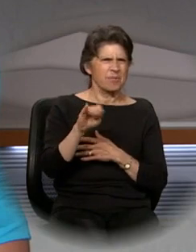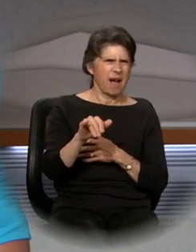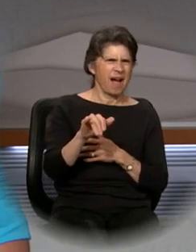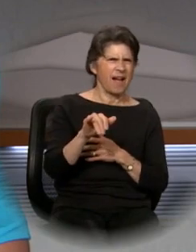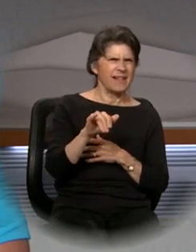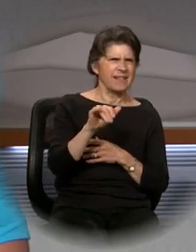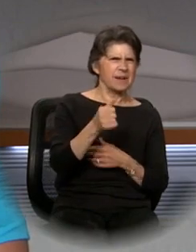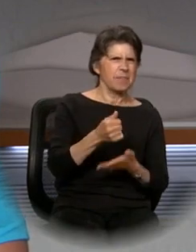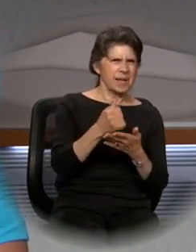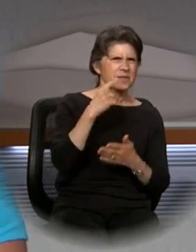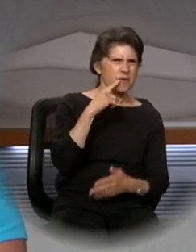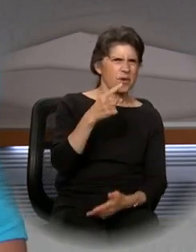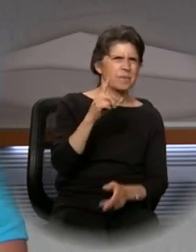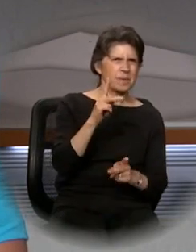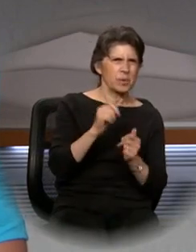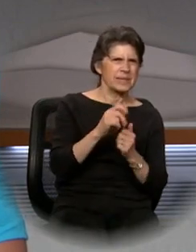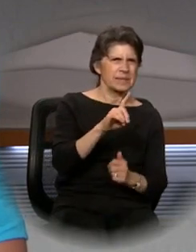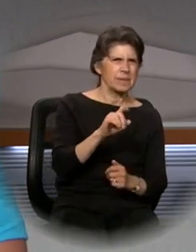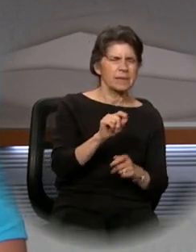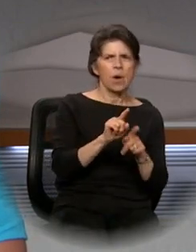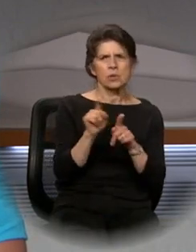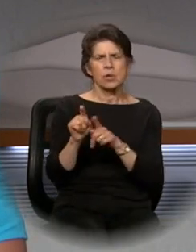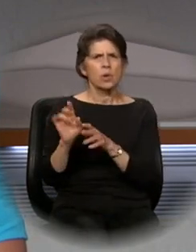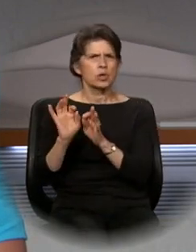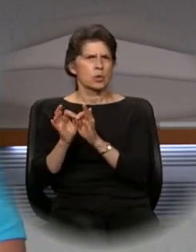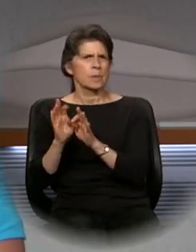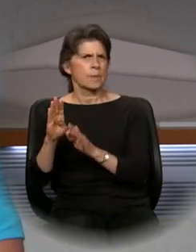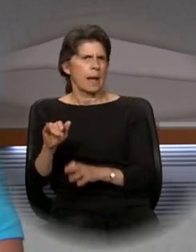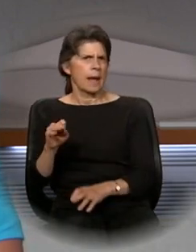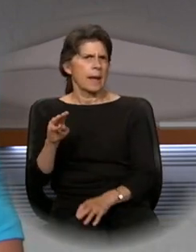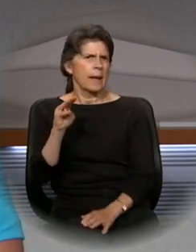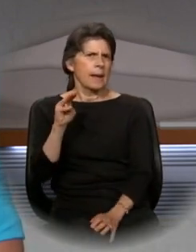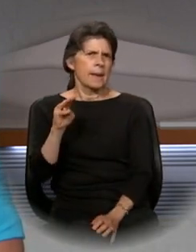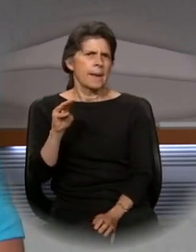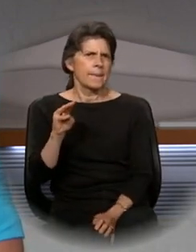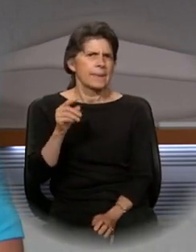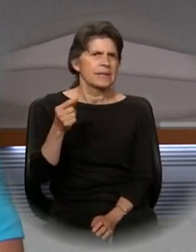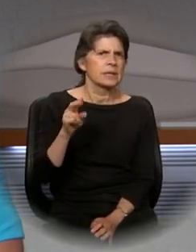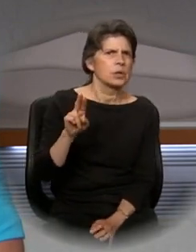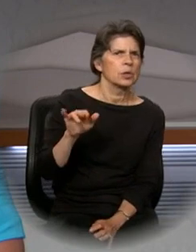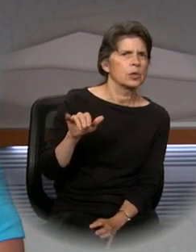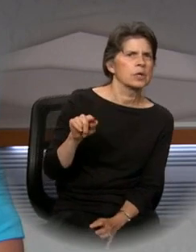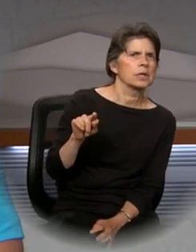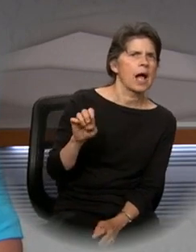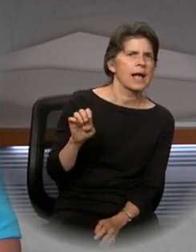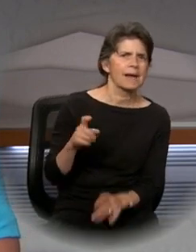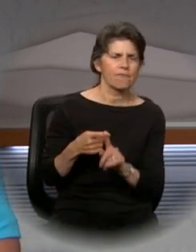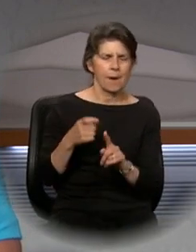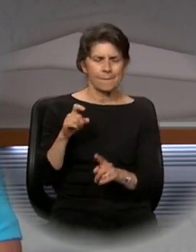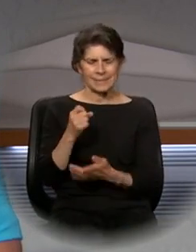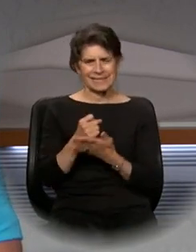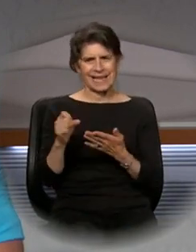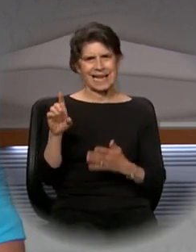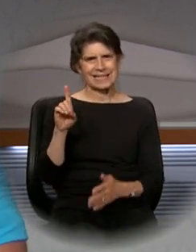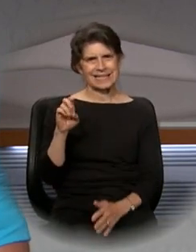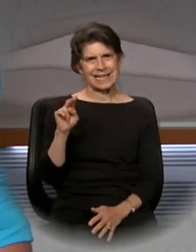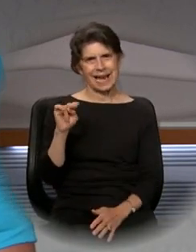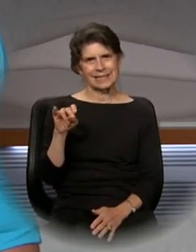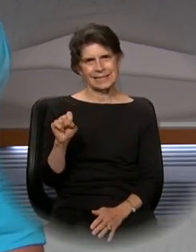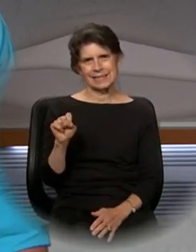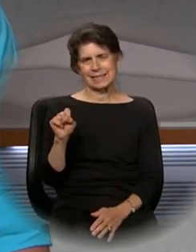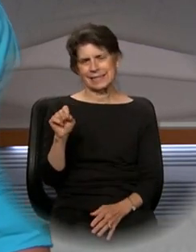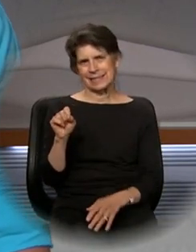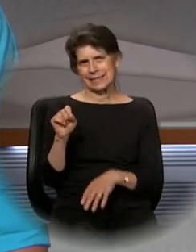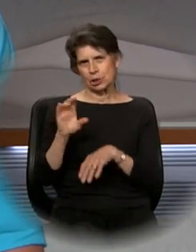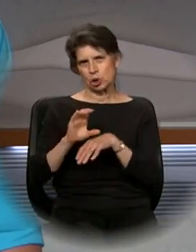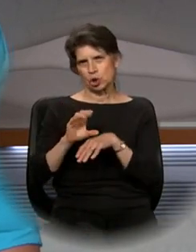interpretation by Michelle Gayette of St. Dennis Parish in Madison. As always, we express